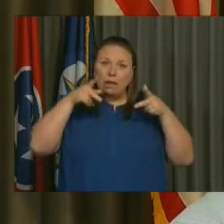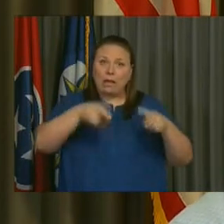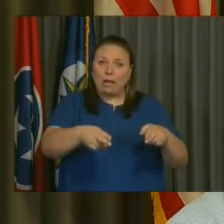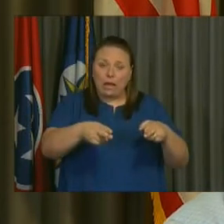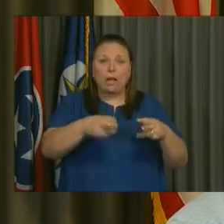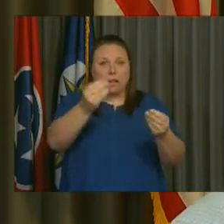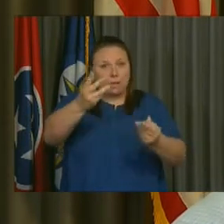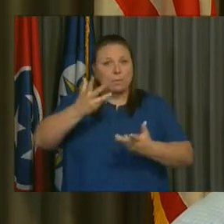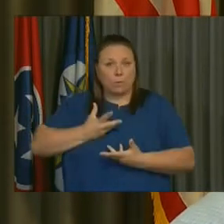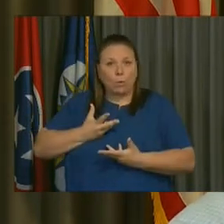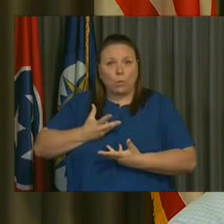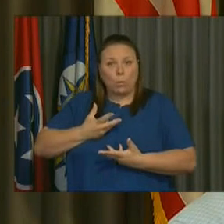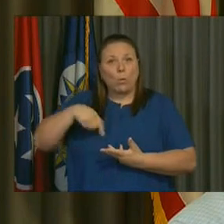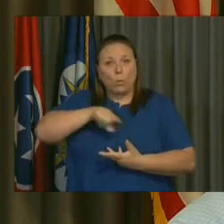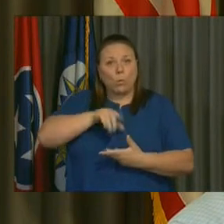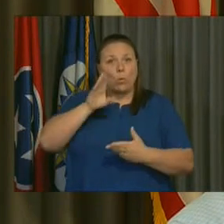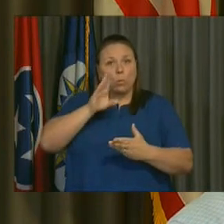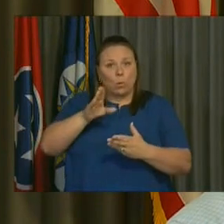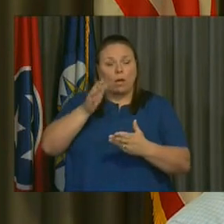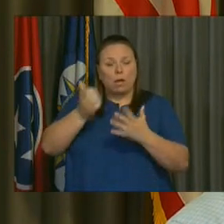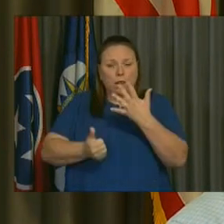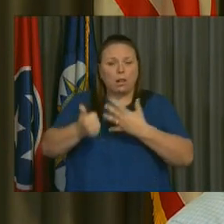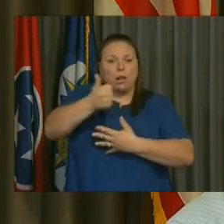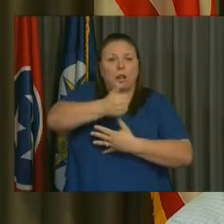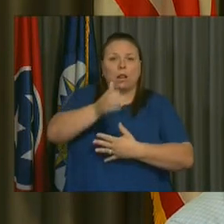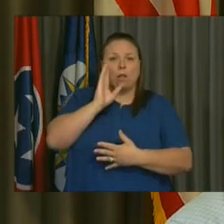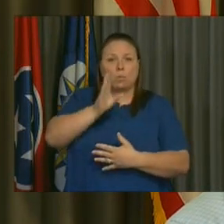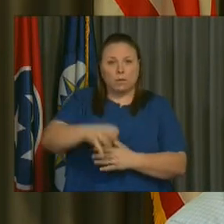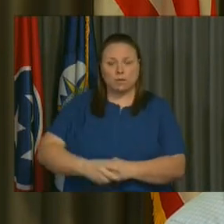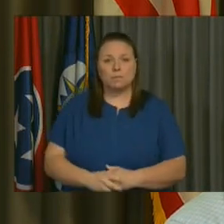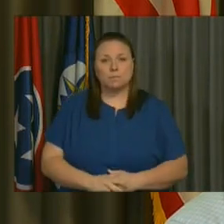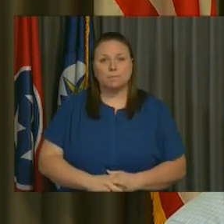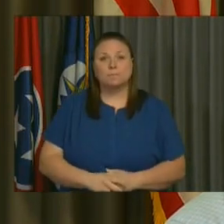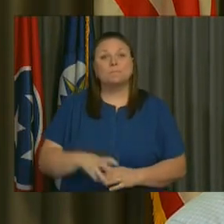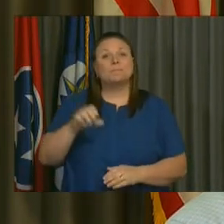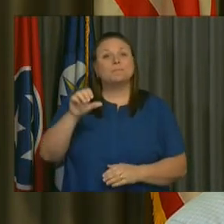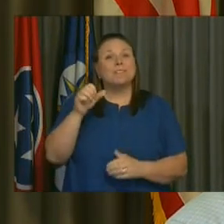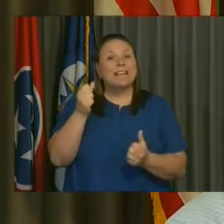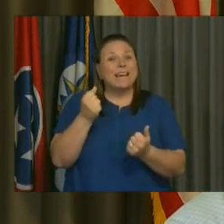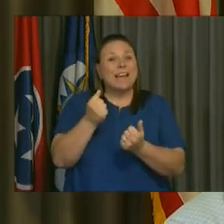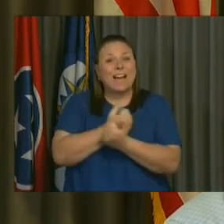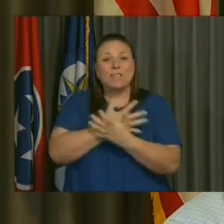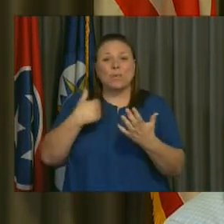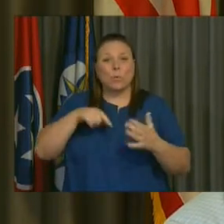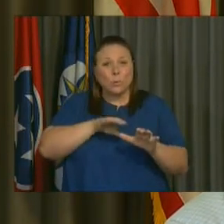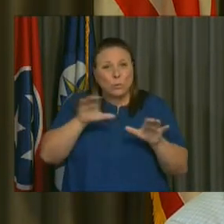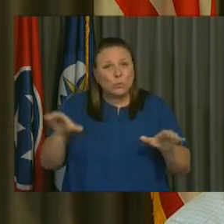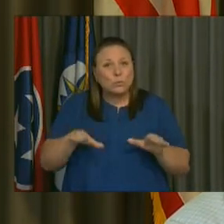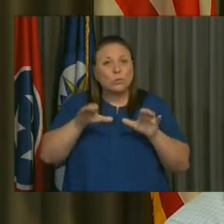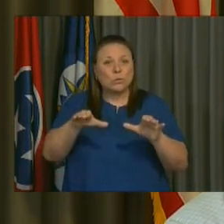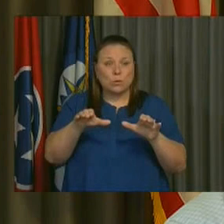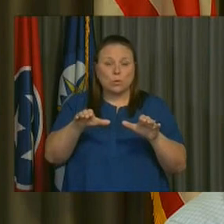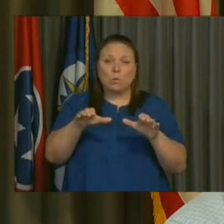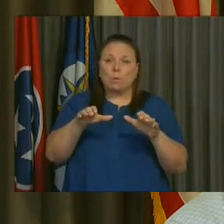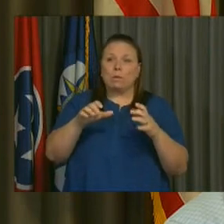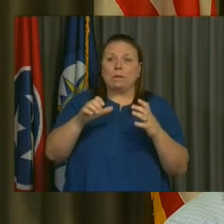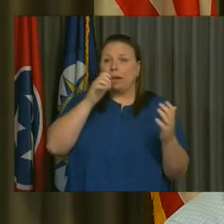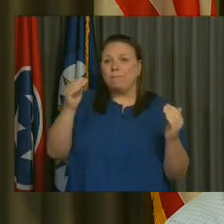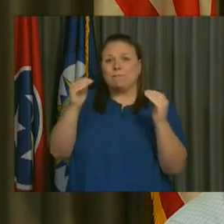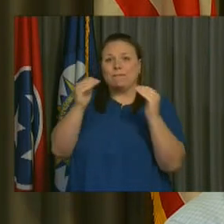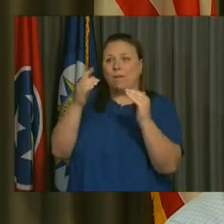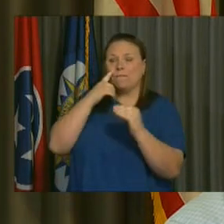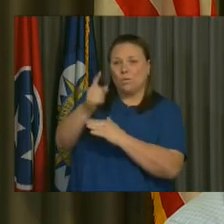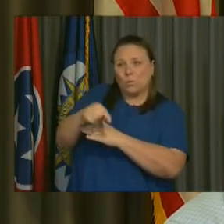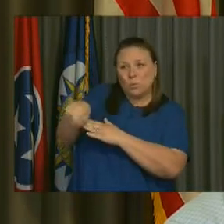let us know, and we will prioritize that. Any less effort is unfair to our property taxpayers.